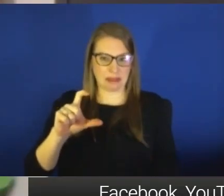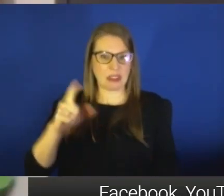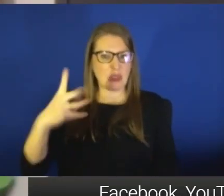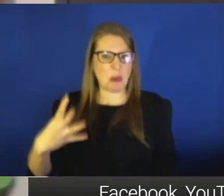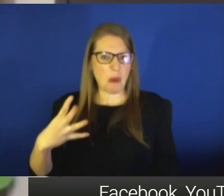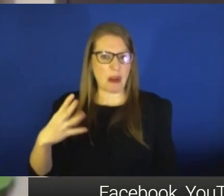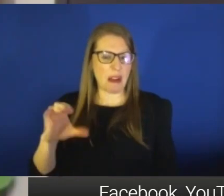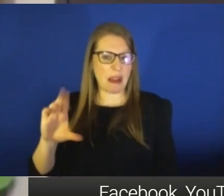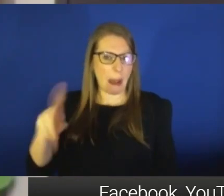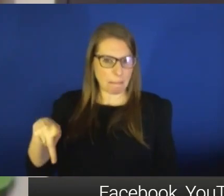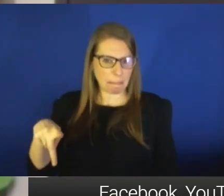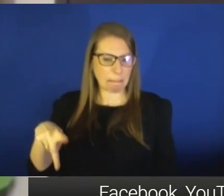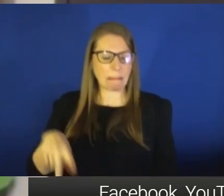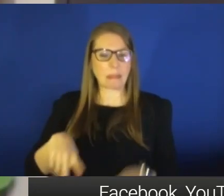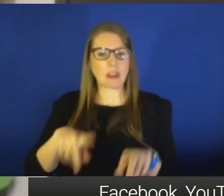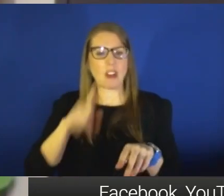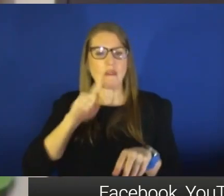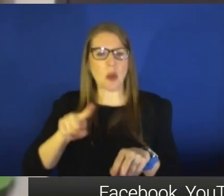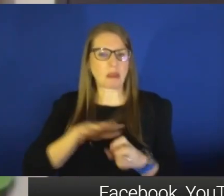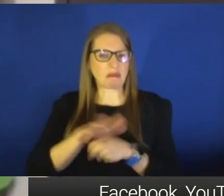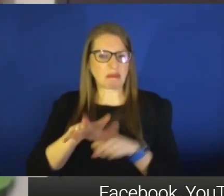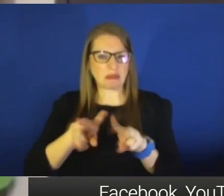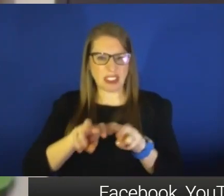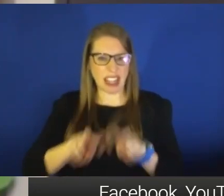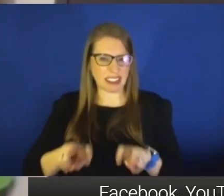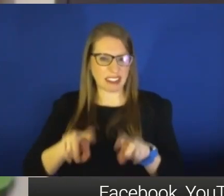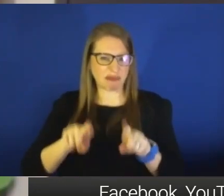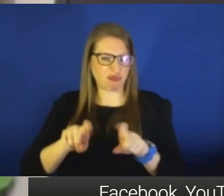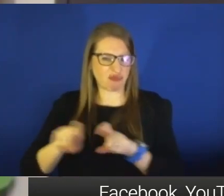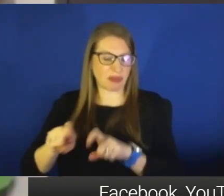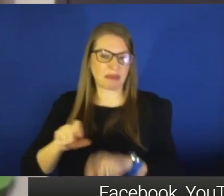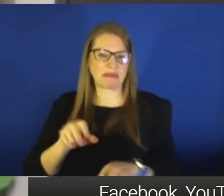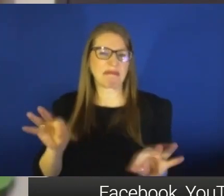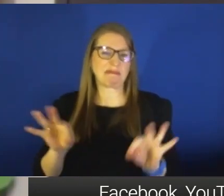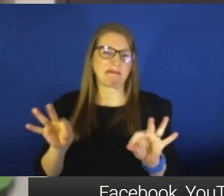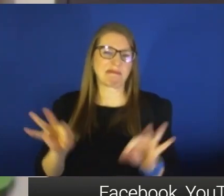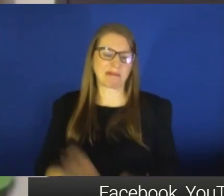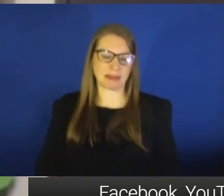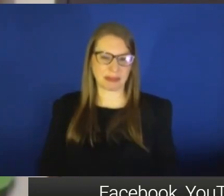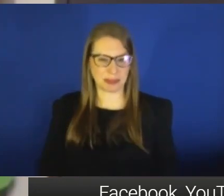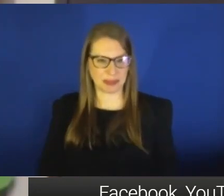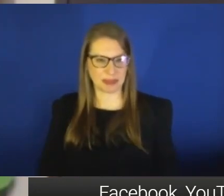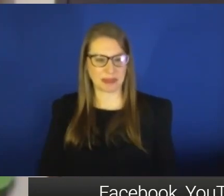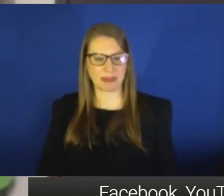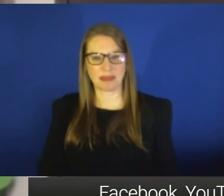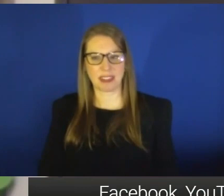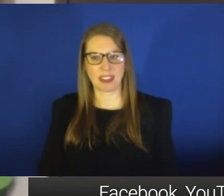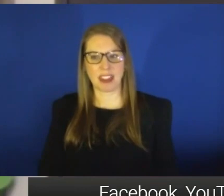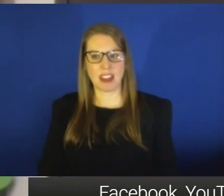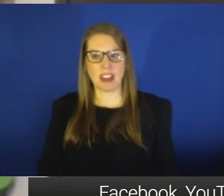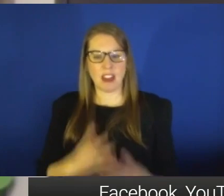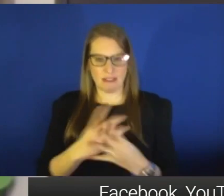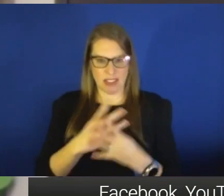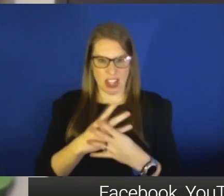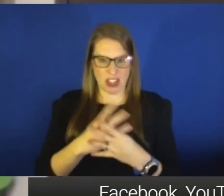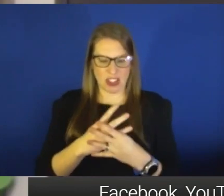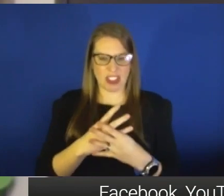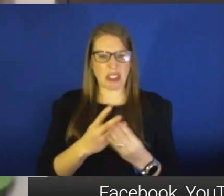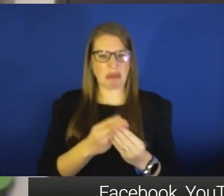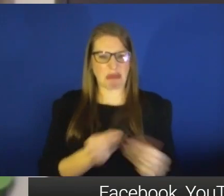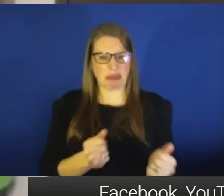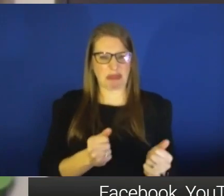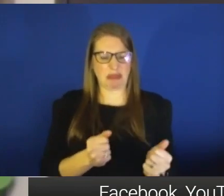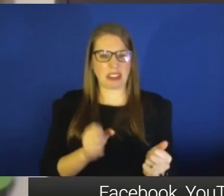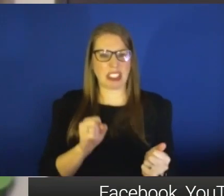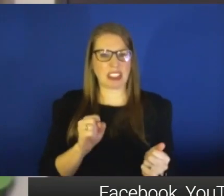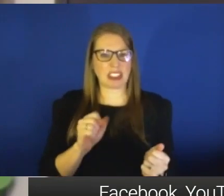is what it takes for us to do the analysis. And it's not as bad as you think. We first filter it to get rid of all of the solids, and then we extract